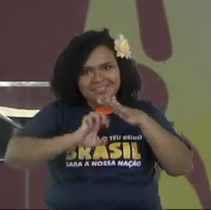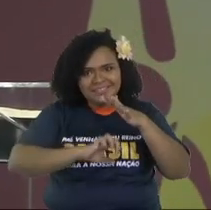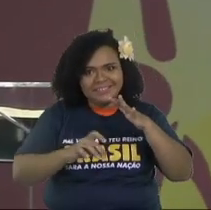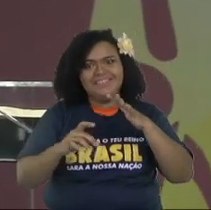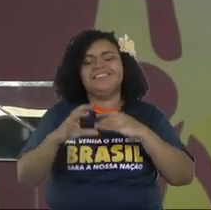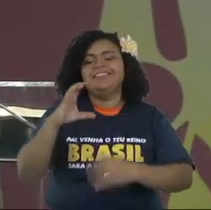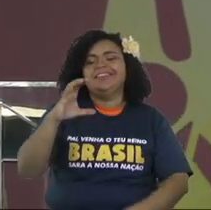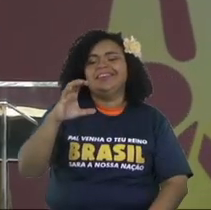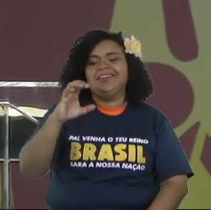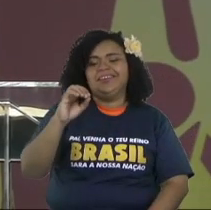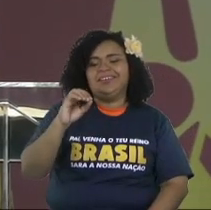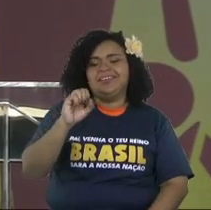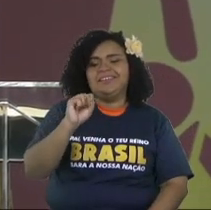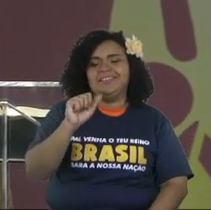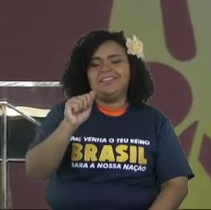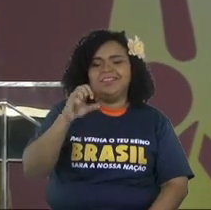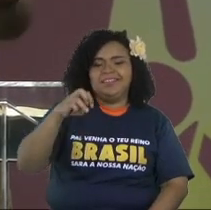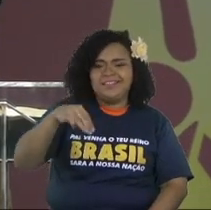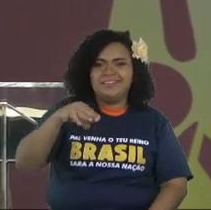years ago